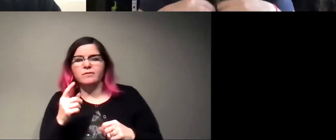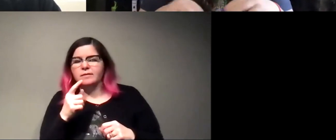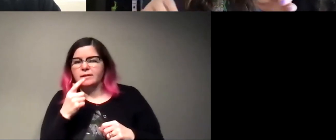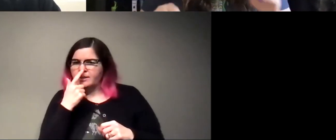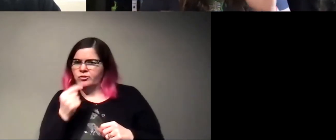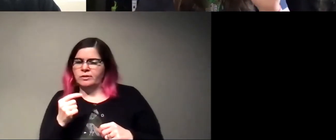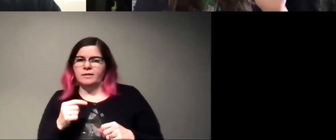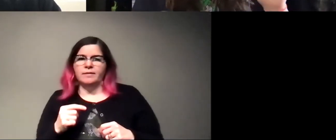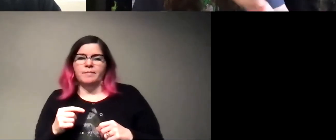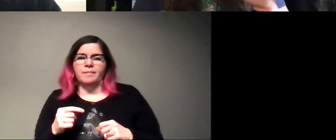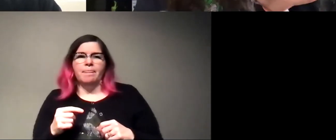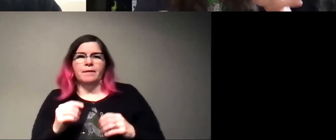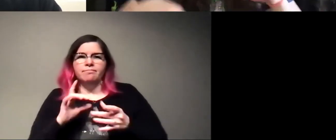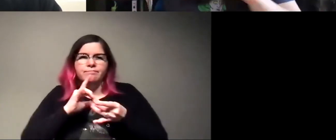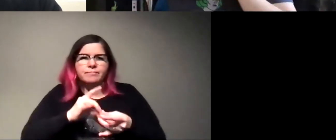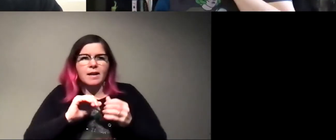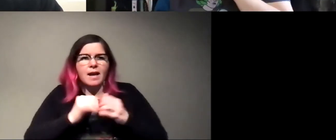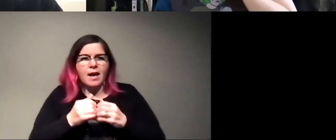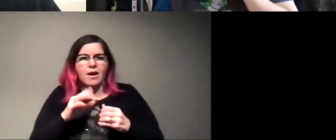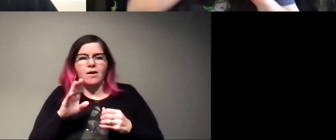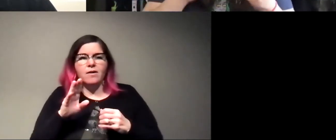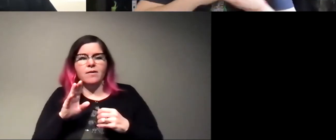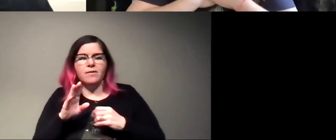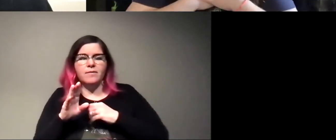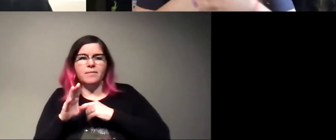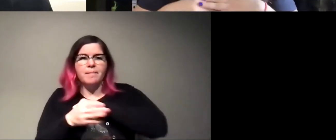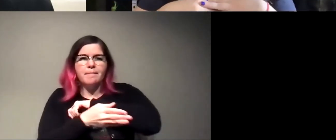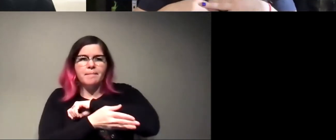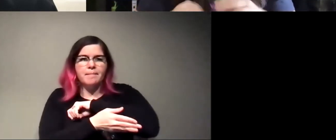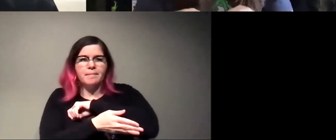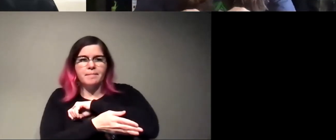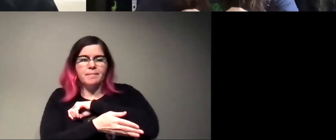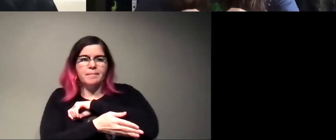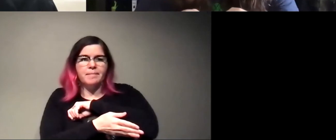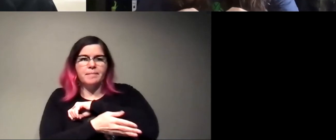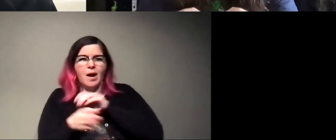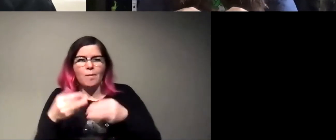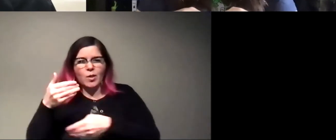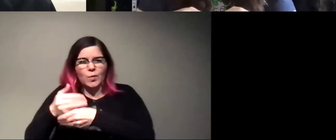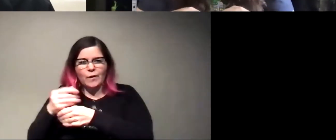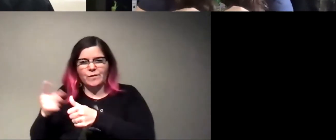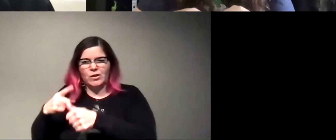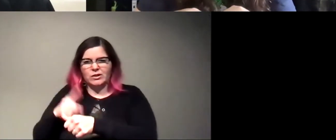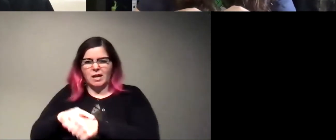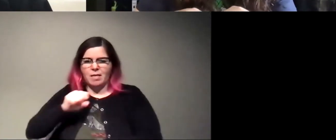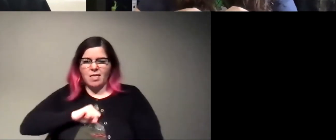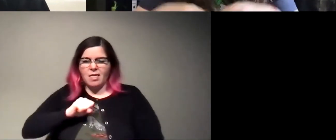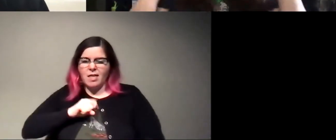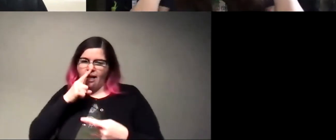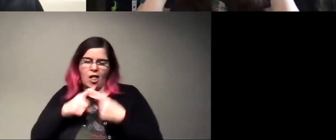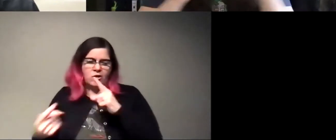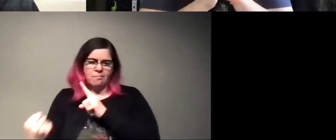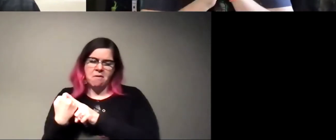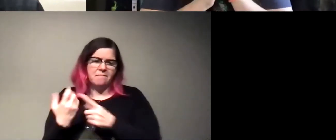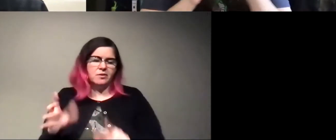And it talks all about how beaver. Sorry. Um, I opened the window for the first time and their allergies are suddenly a thing.